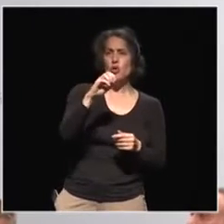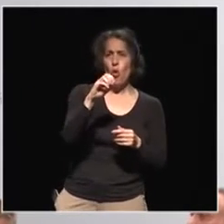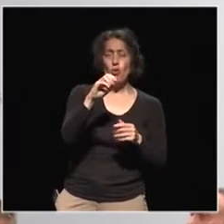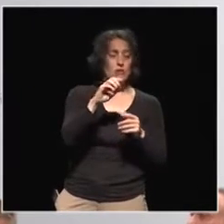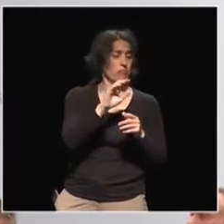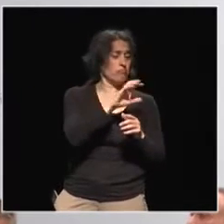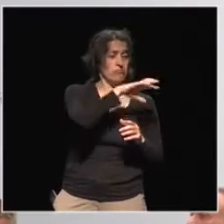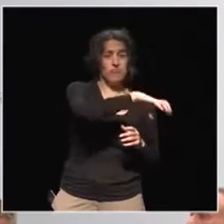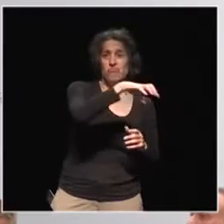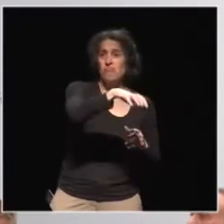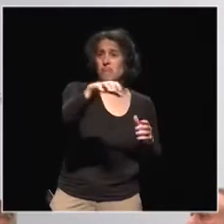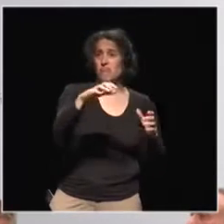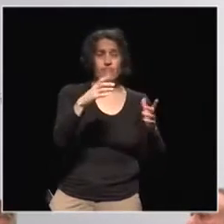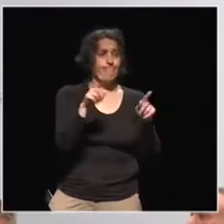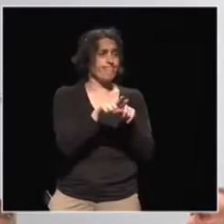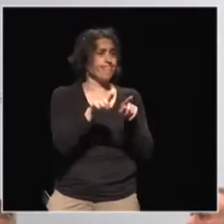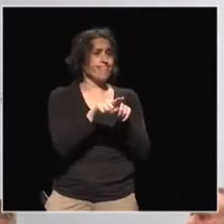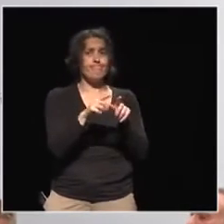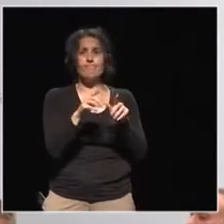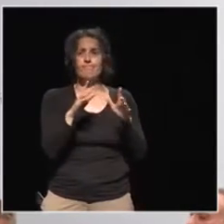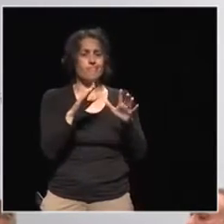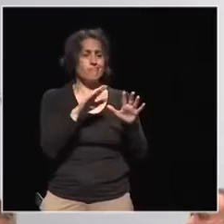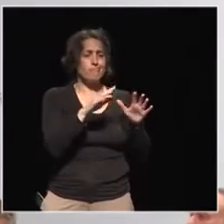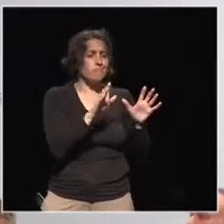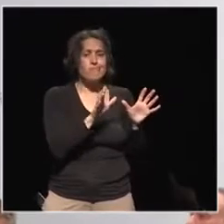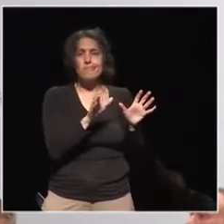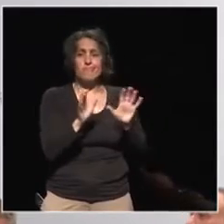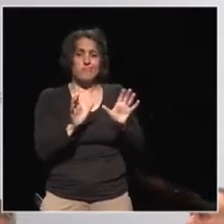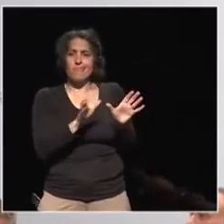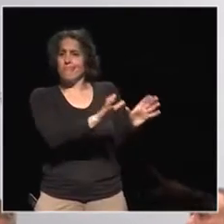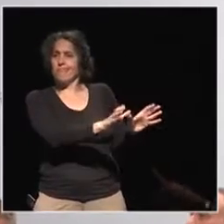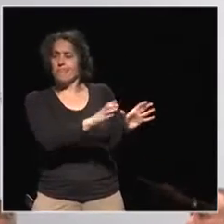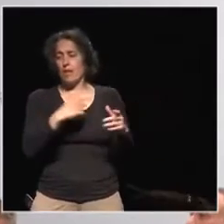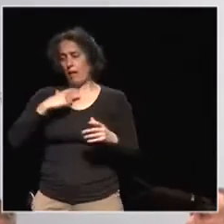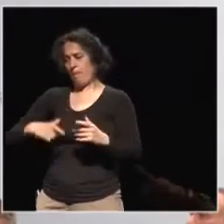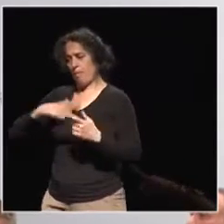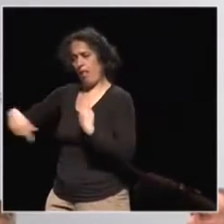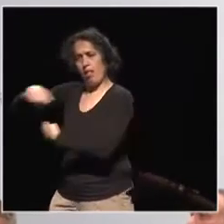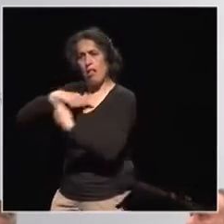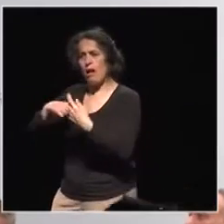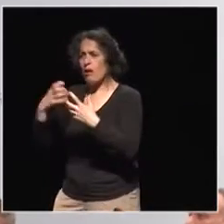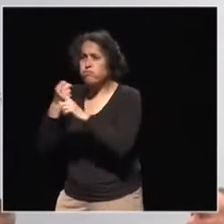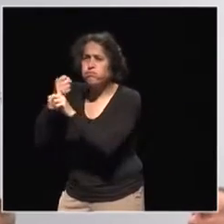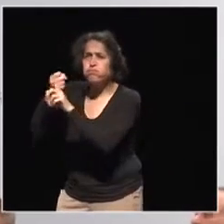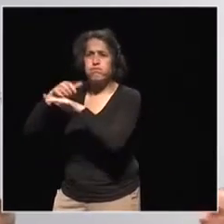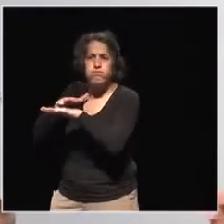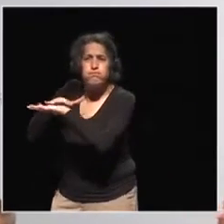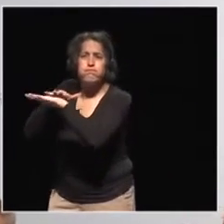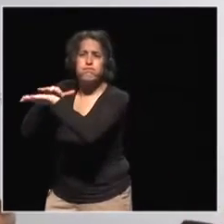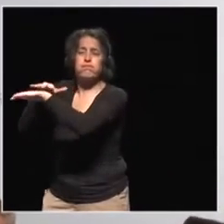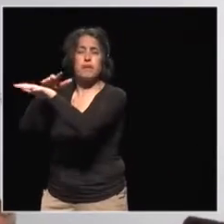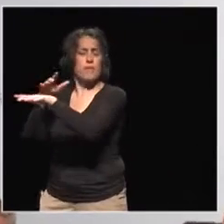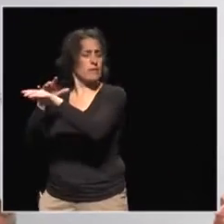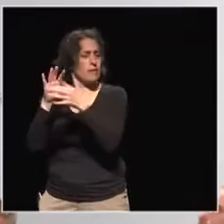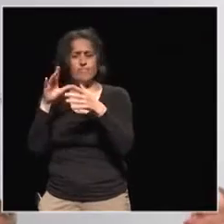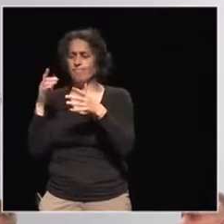not so well connected to movements and vice versa. So we had a very interesting crowd gathering there and